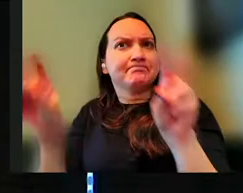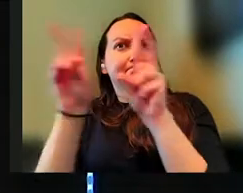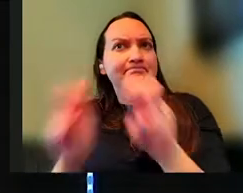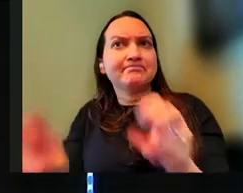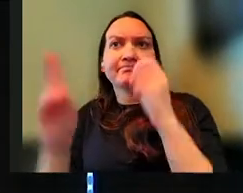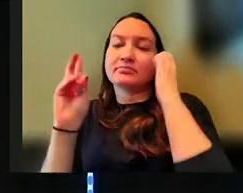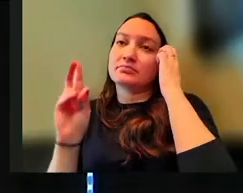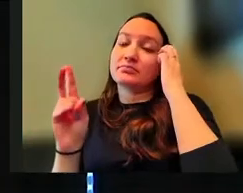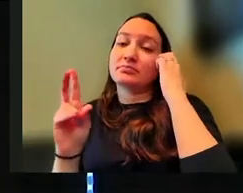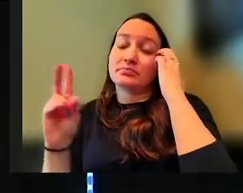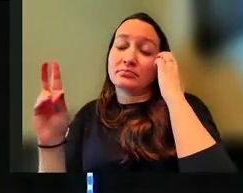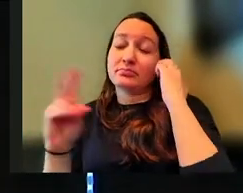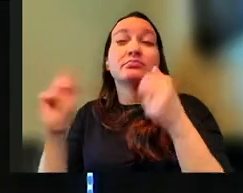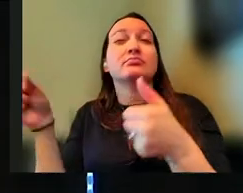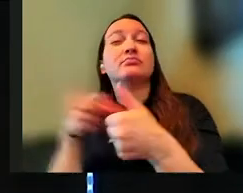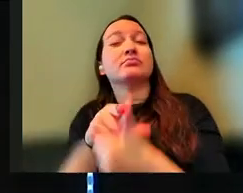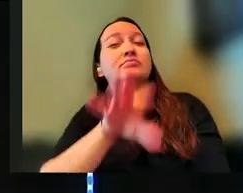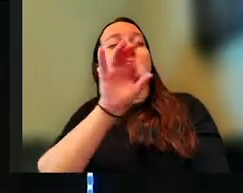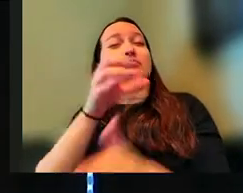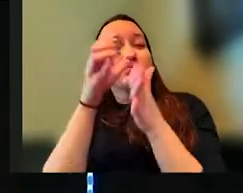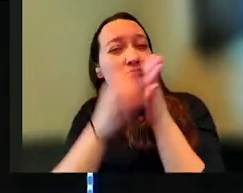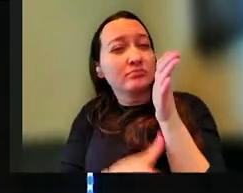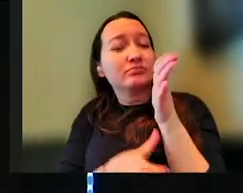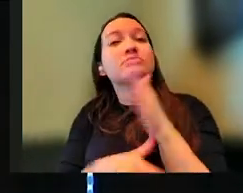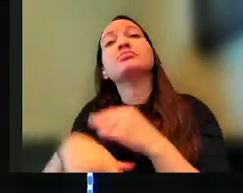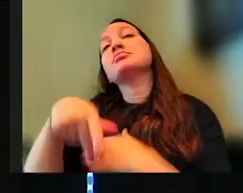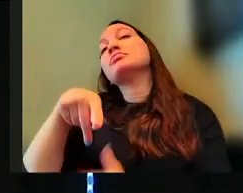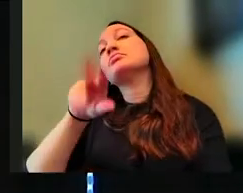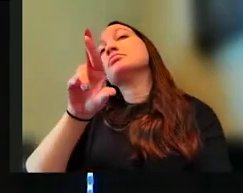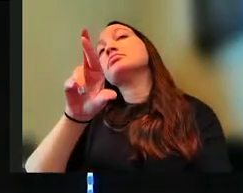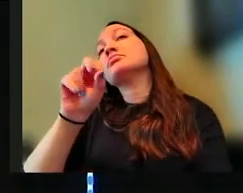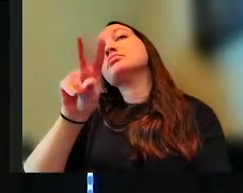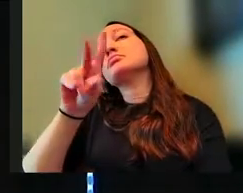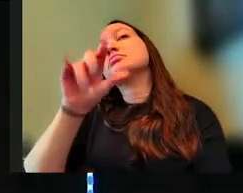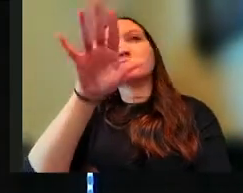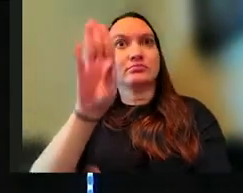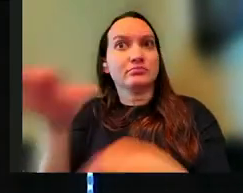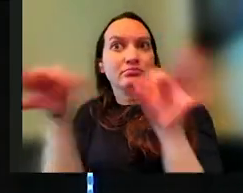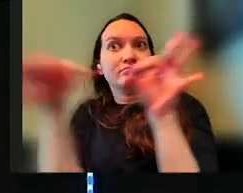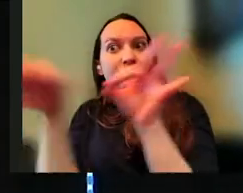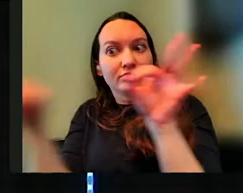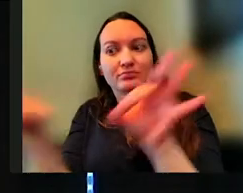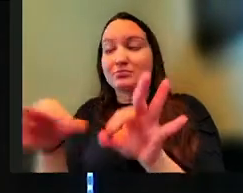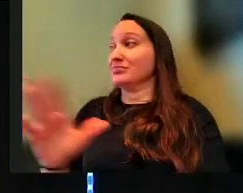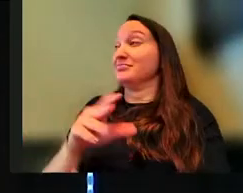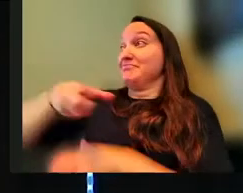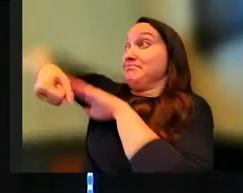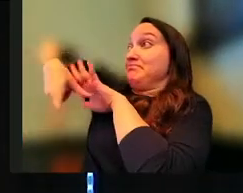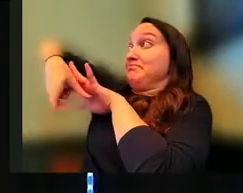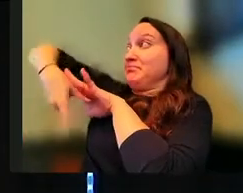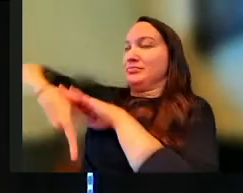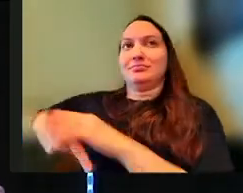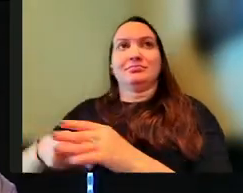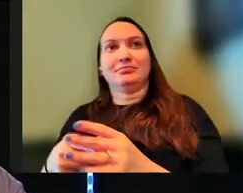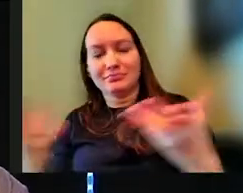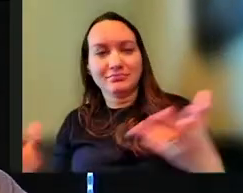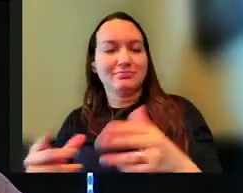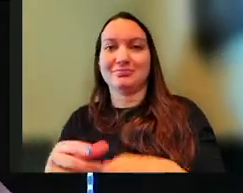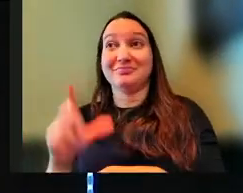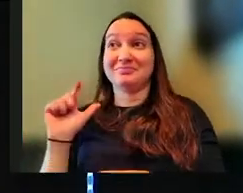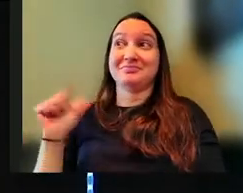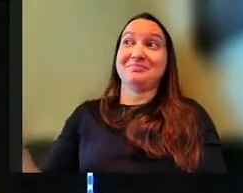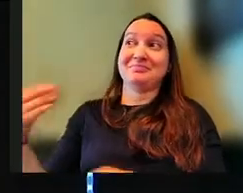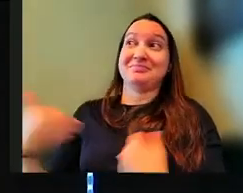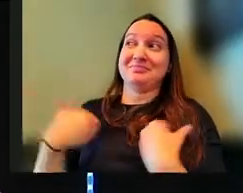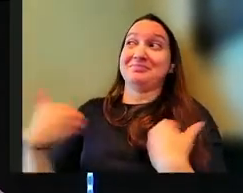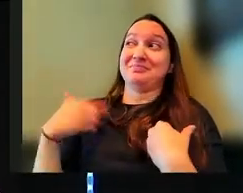first nine chapters of Proverbs, every verse. No, I'm just kidding. Imagine that. Midnight, yeah. Lock in, back to youth group. Come